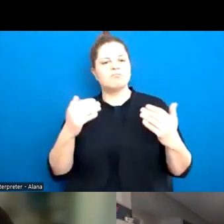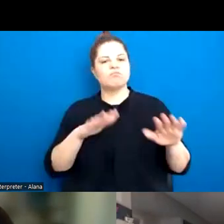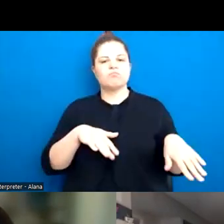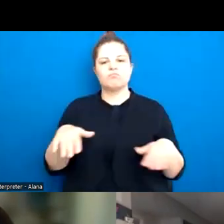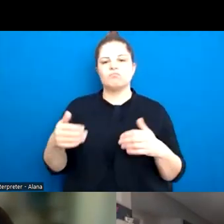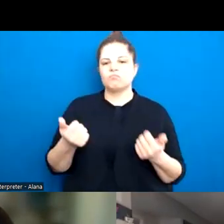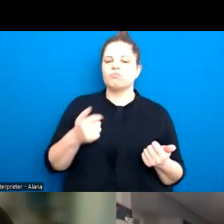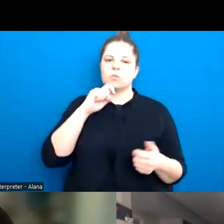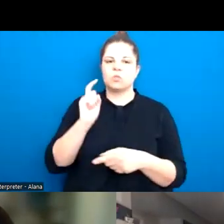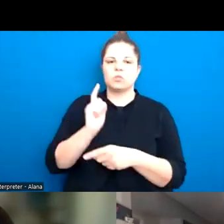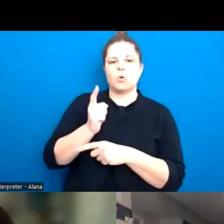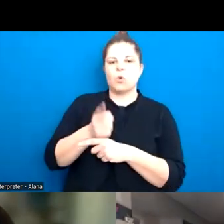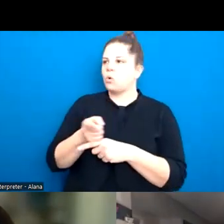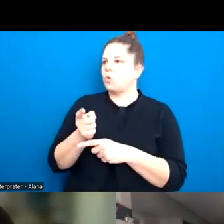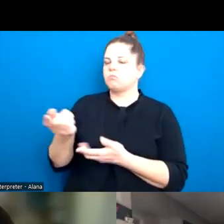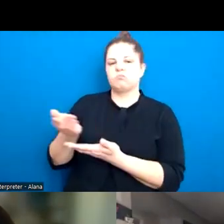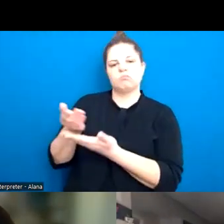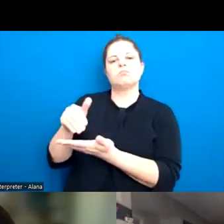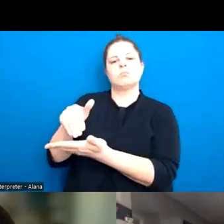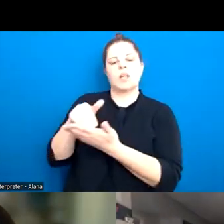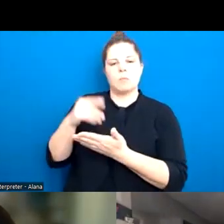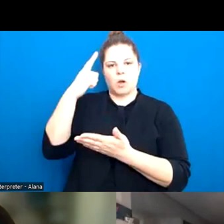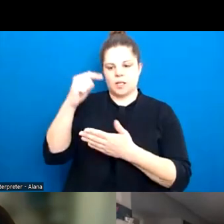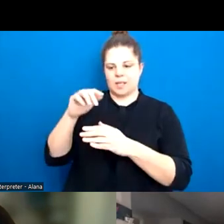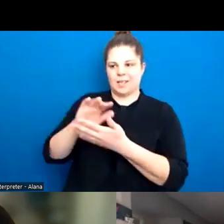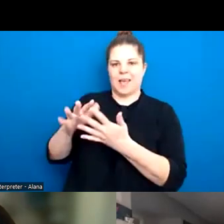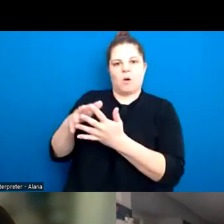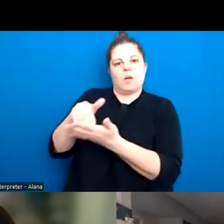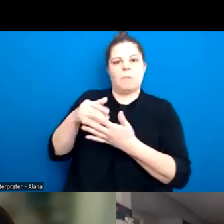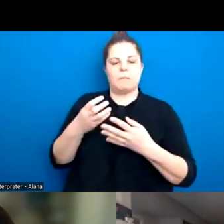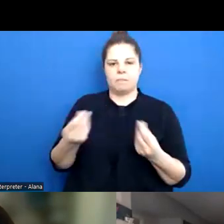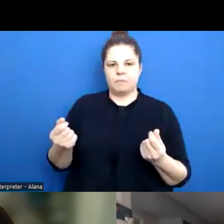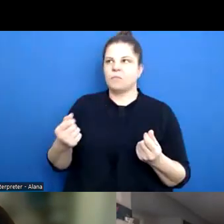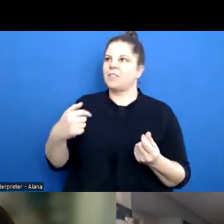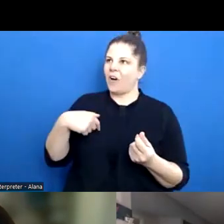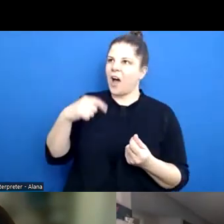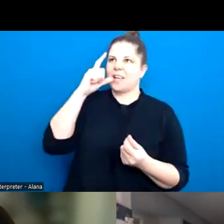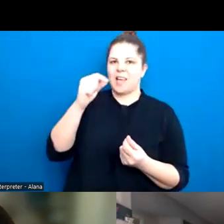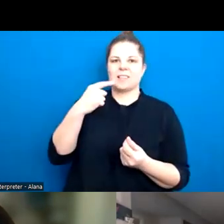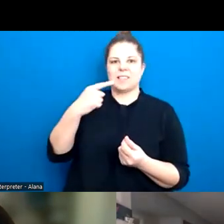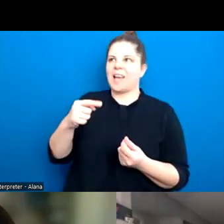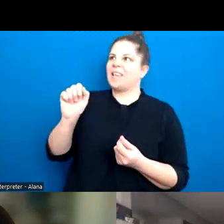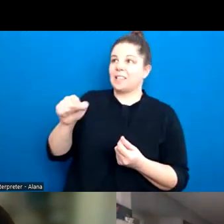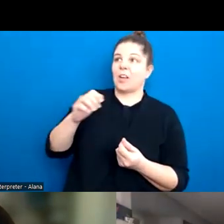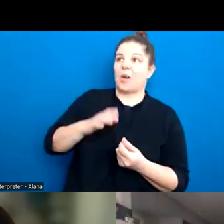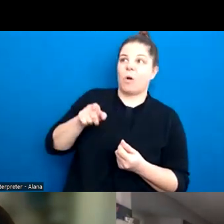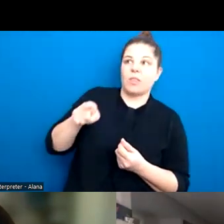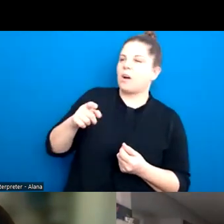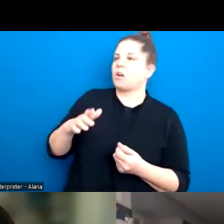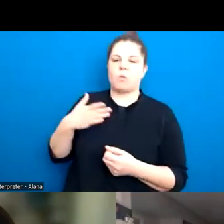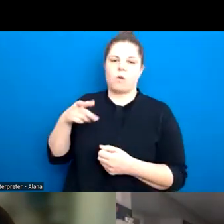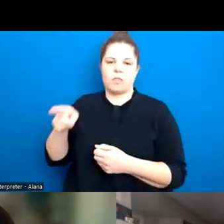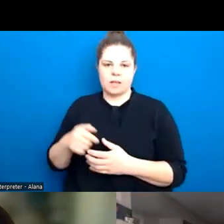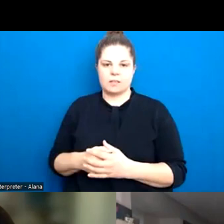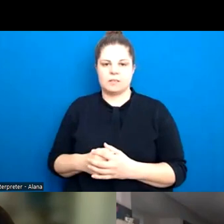talk through solutions that suit me. Um, there's going to be consent around what I want to happen. Um, a key thing that I said to my teenagers